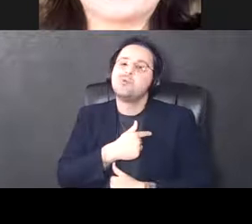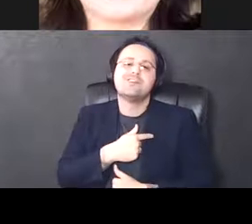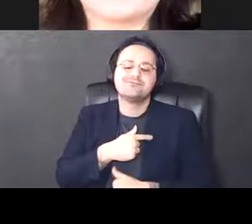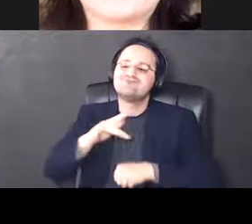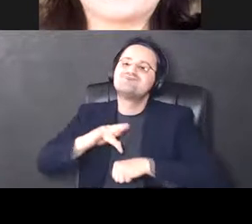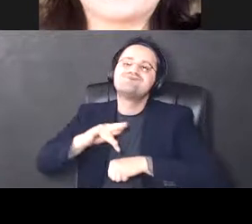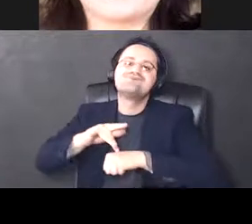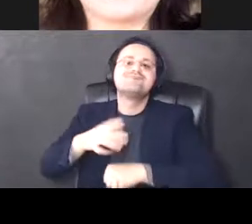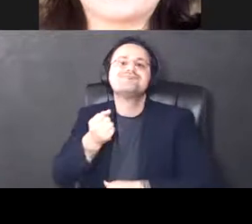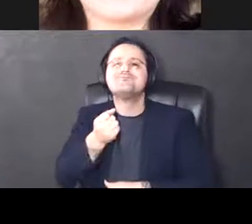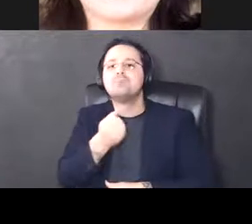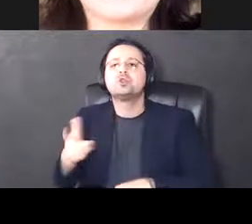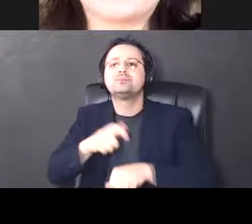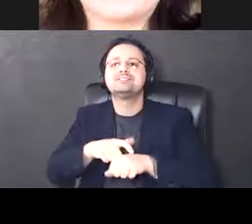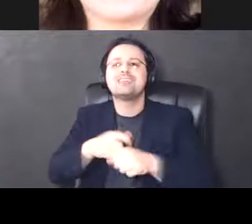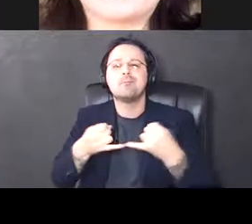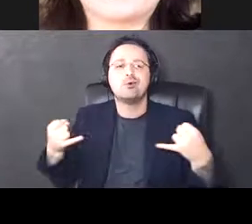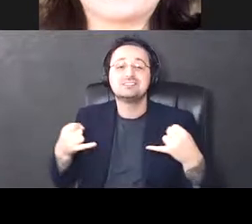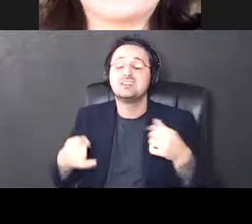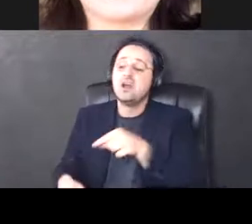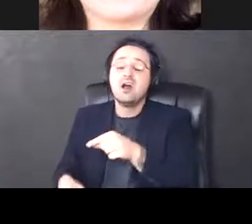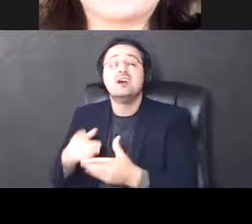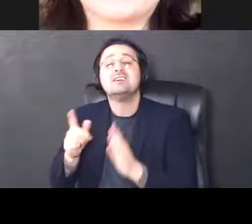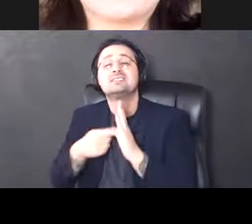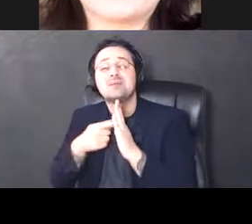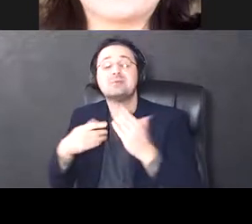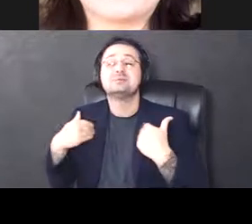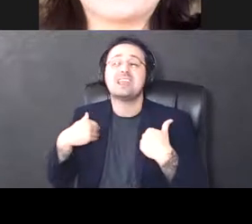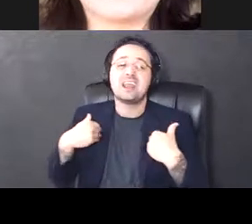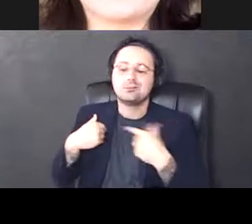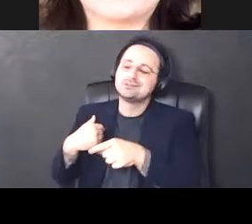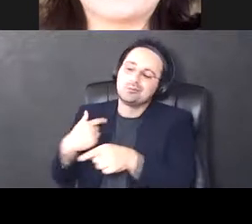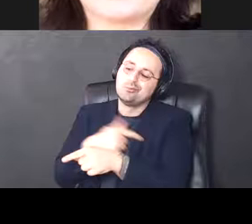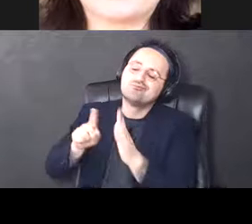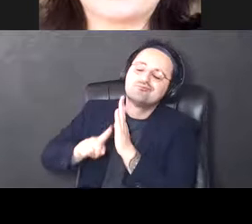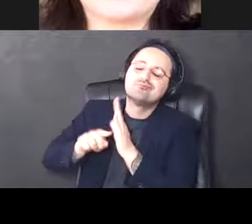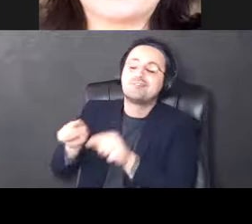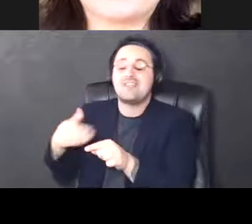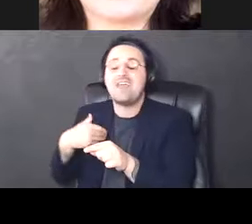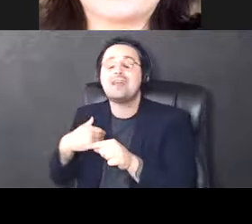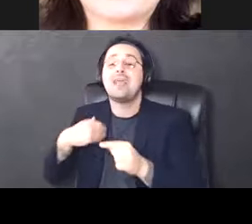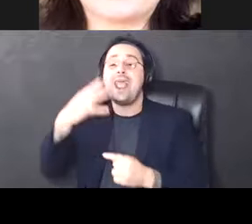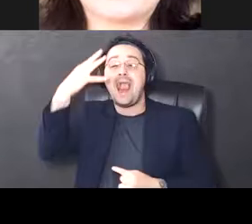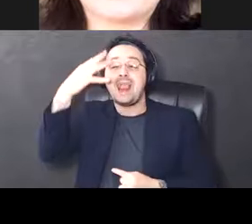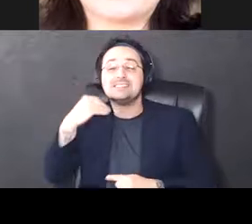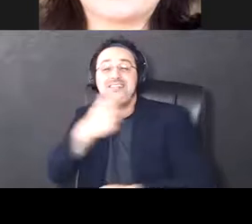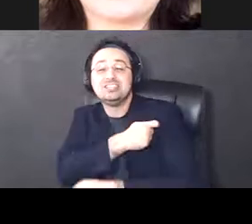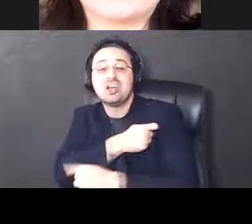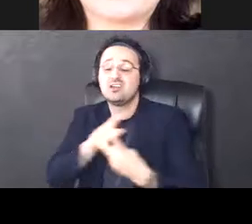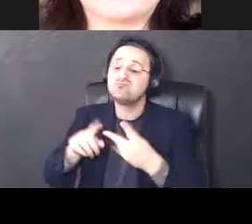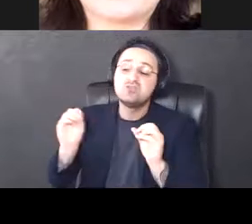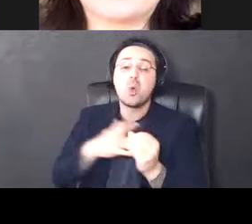when we do this in an animal that's had kind of a sham surgery, so it's had anesthesia and been instrumentated, but didn't have its heart stopped.